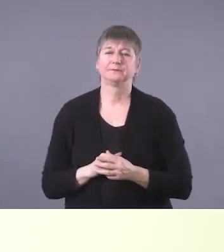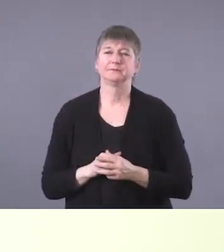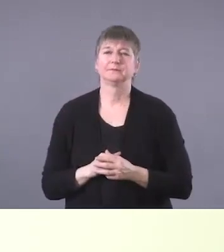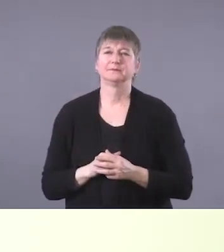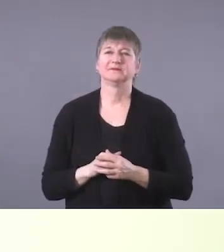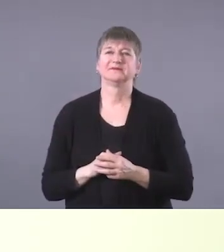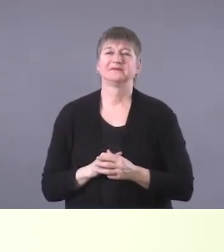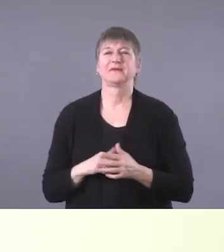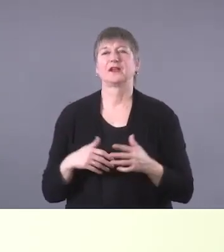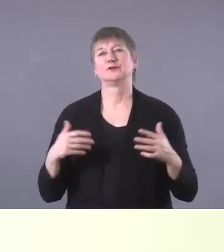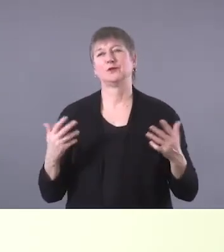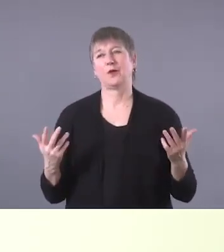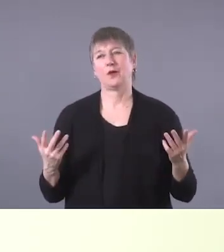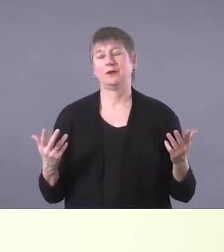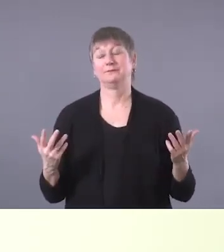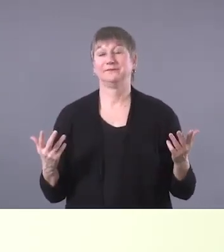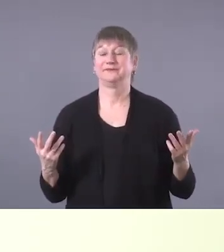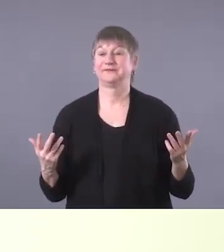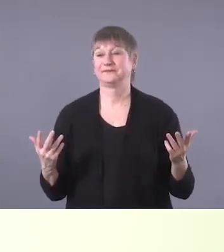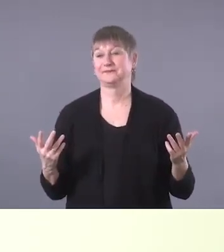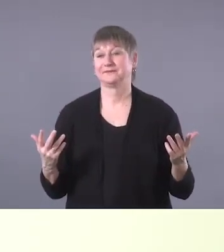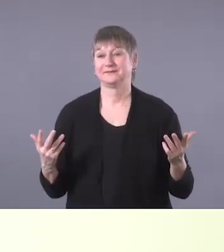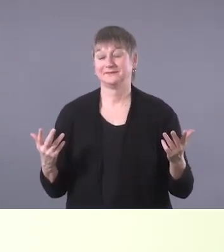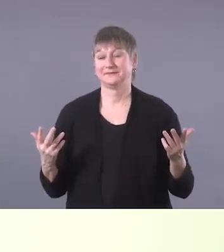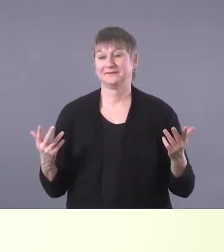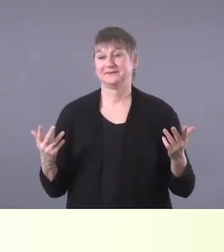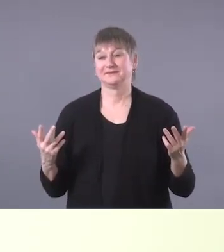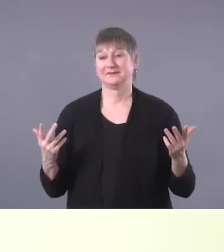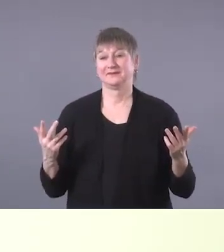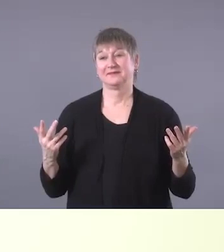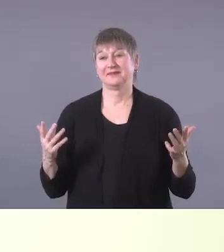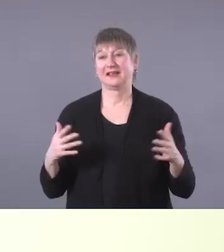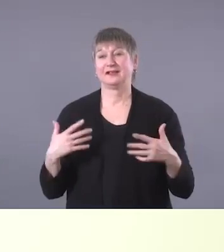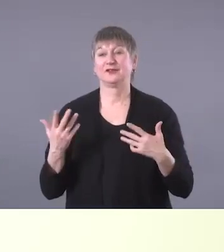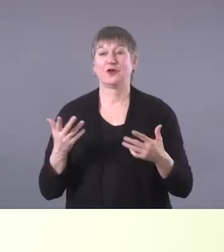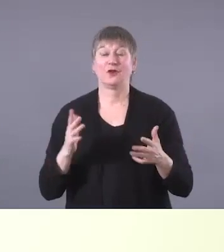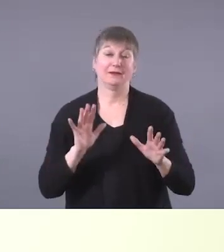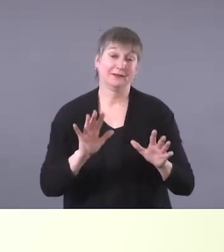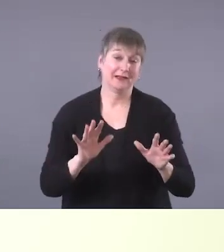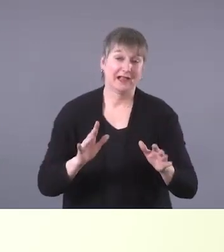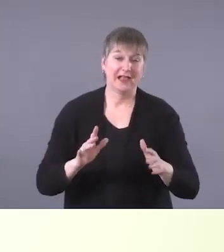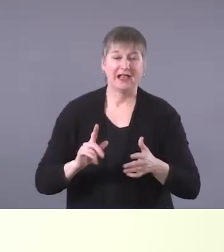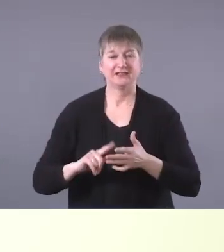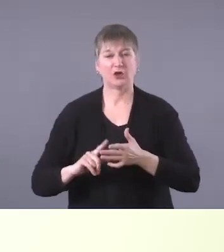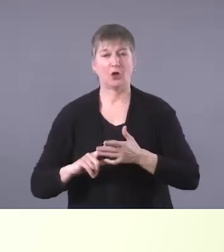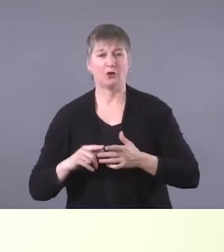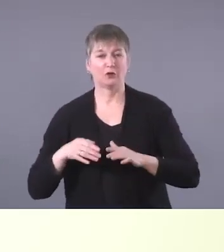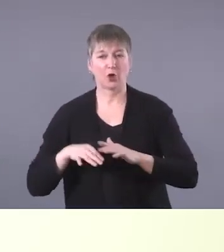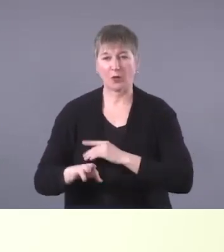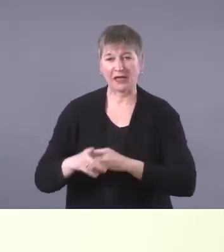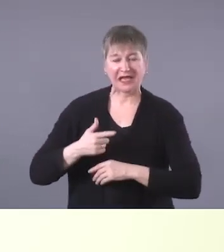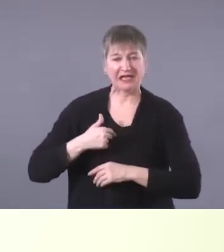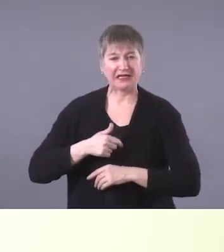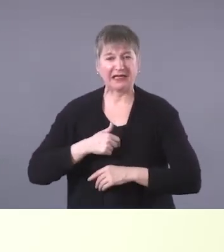meeting or, or, um, joining the group with, uh, you know, kind of an authoritative, authoritative approach on the subject,